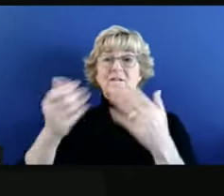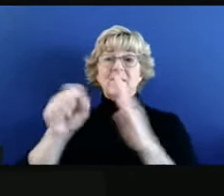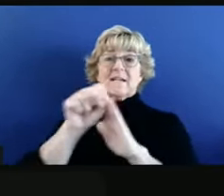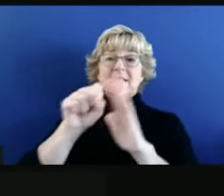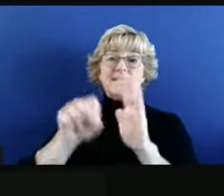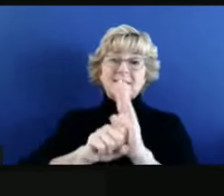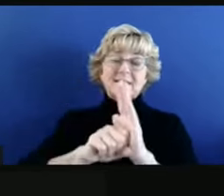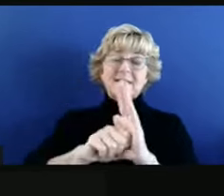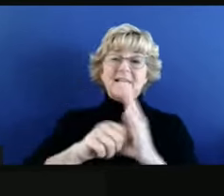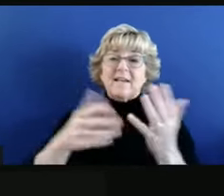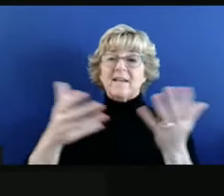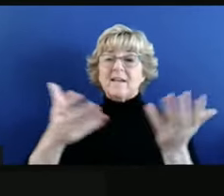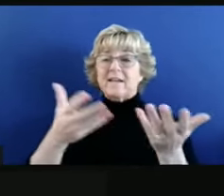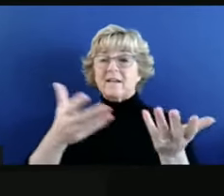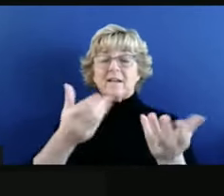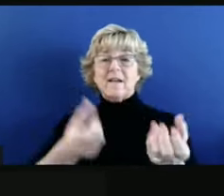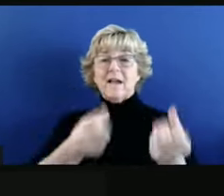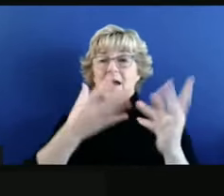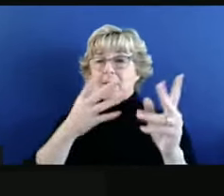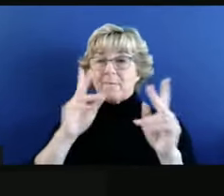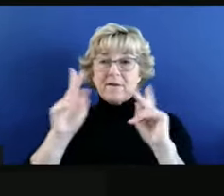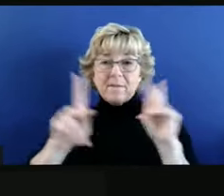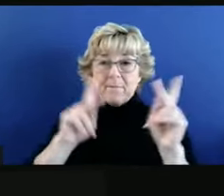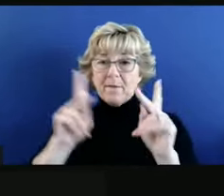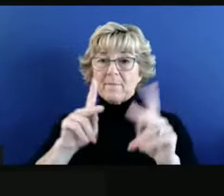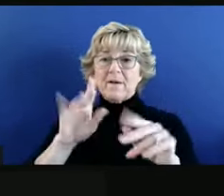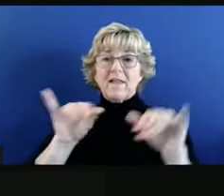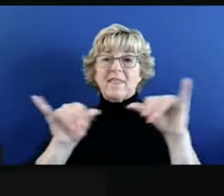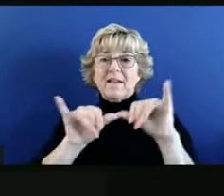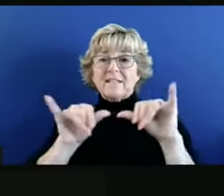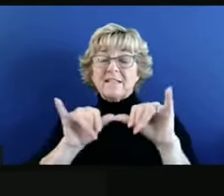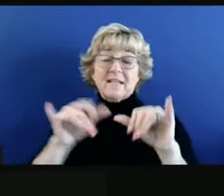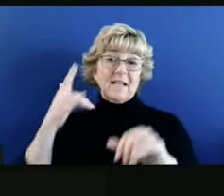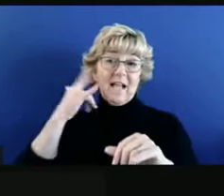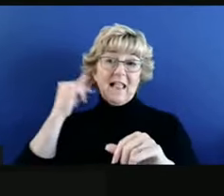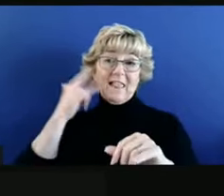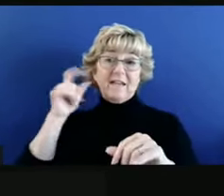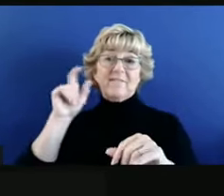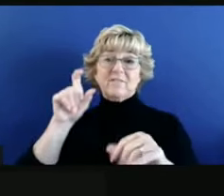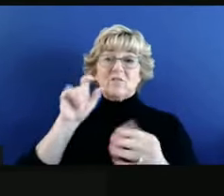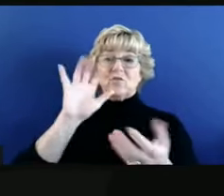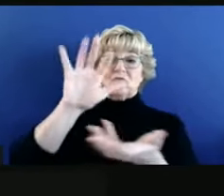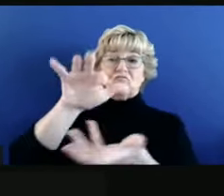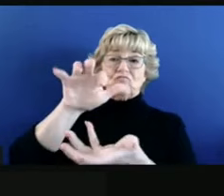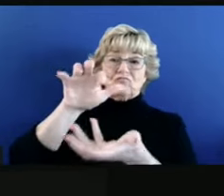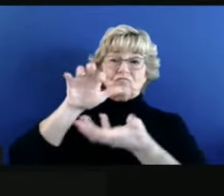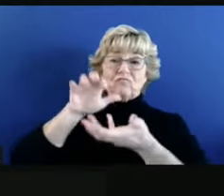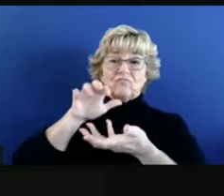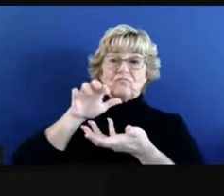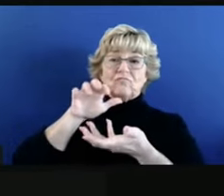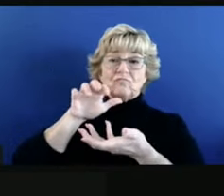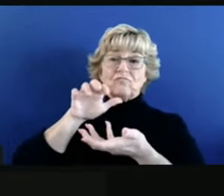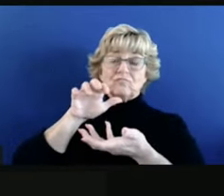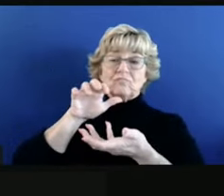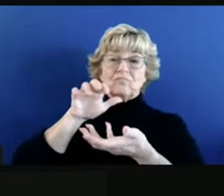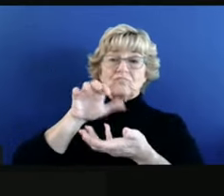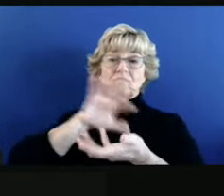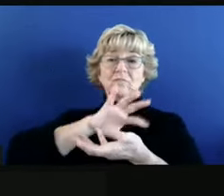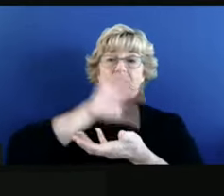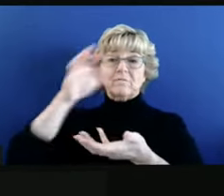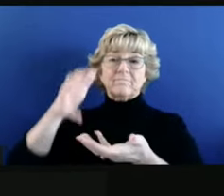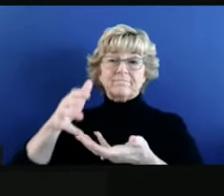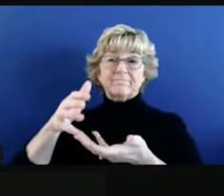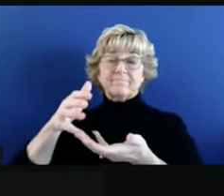conditions led by our population and our size. So California should get a significant